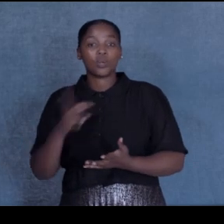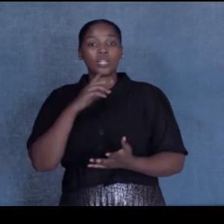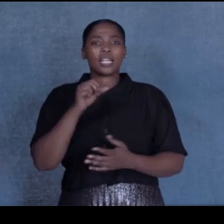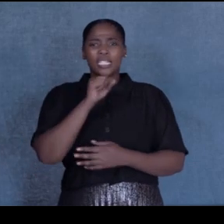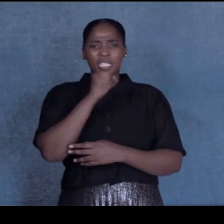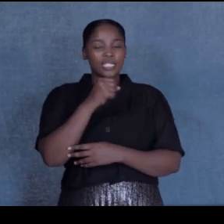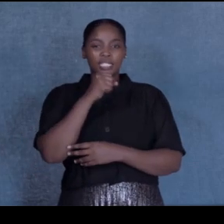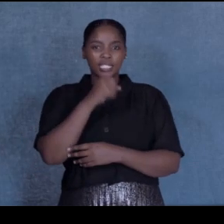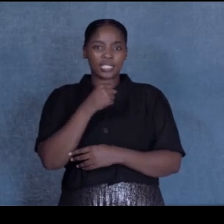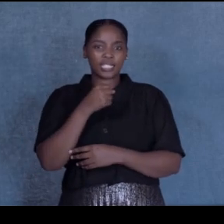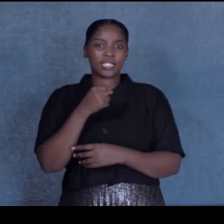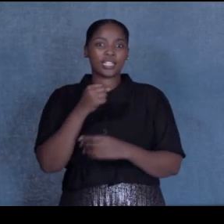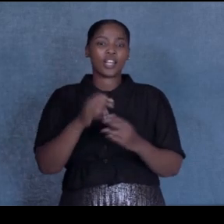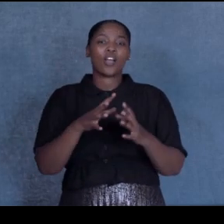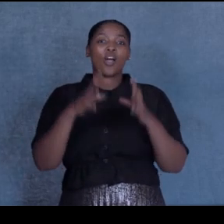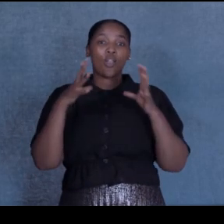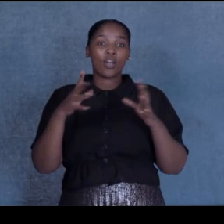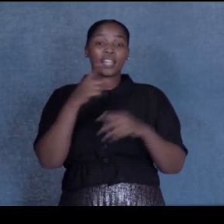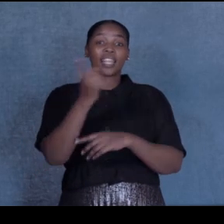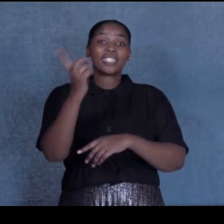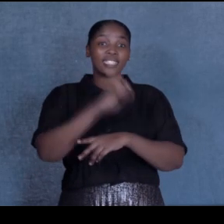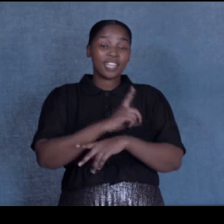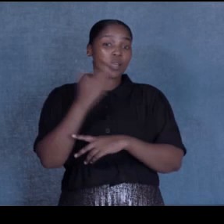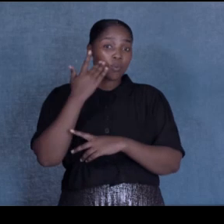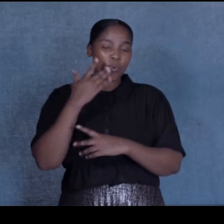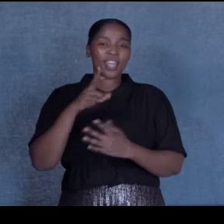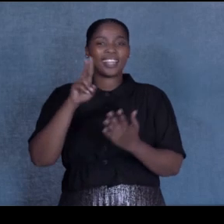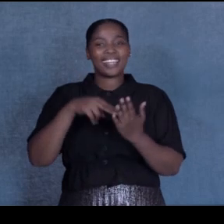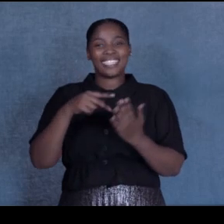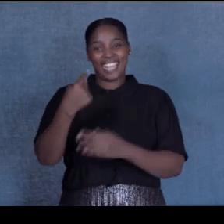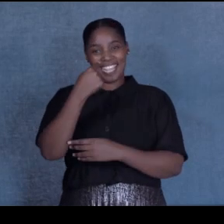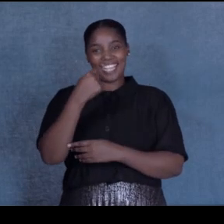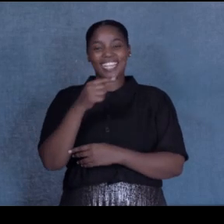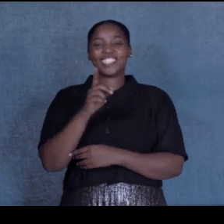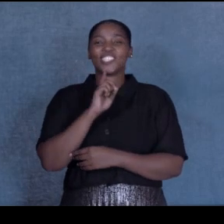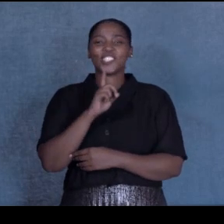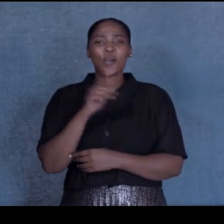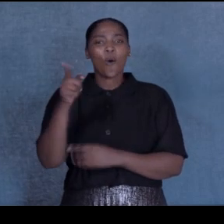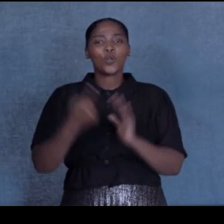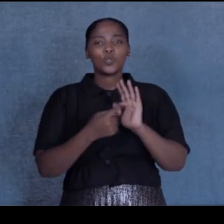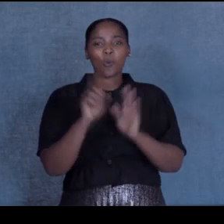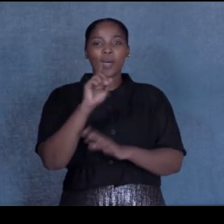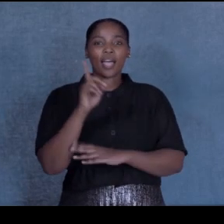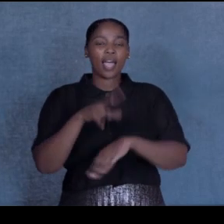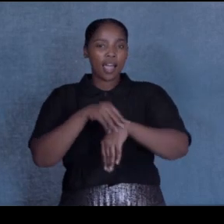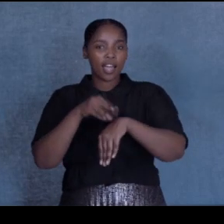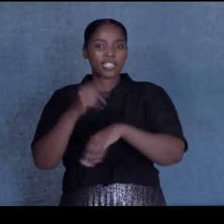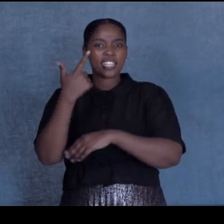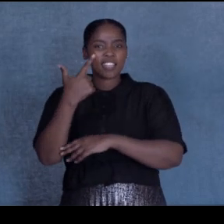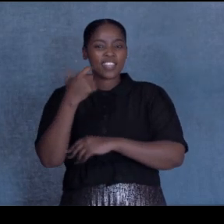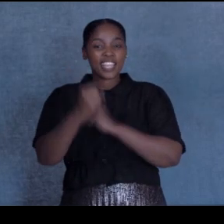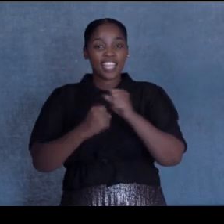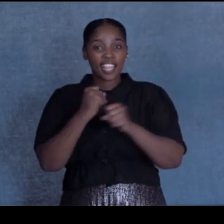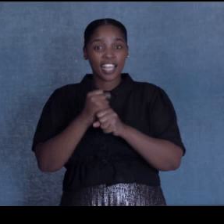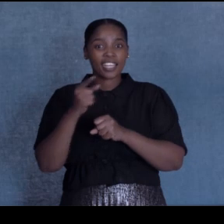that day when she was reading the story. That just shows you, at an age of 7 years old, I already got ways